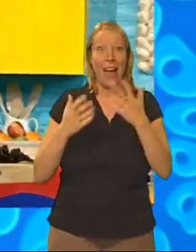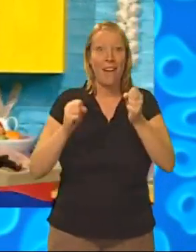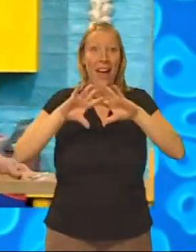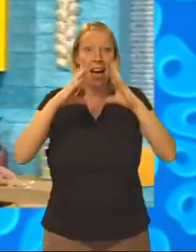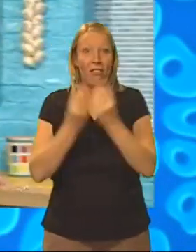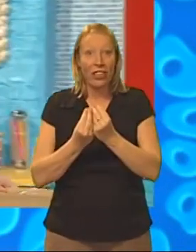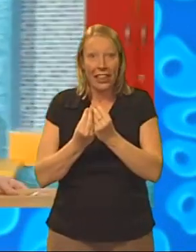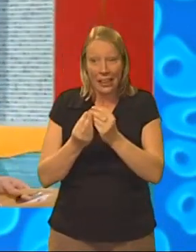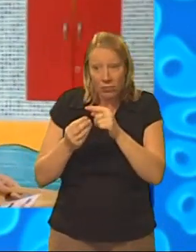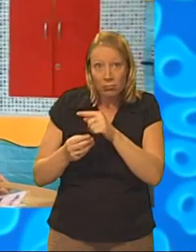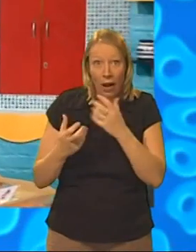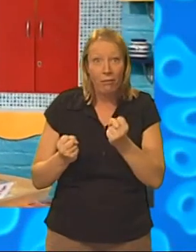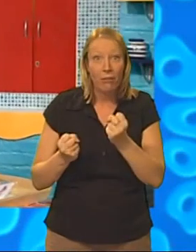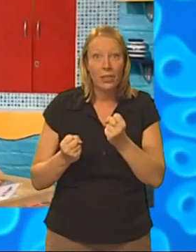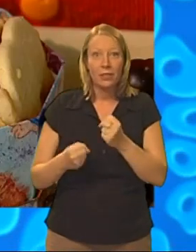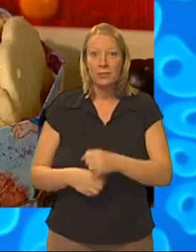everything small.